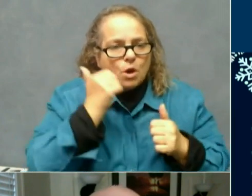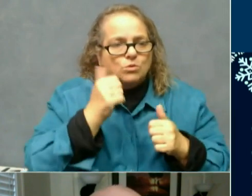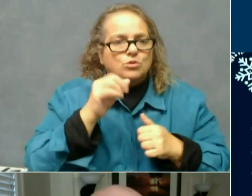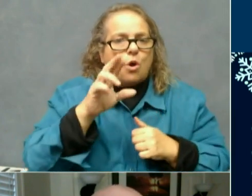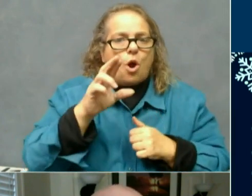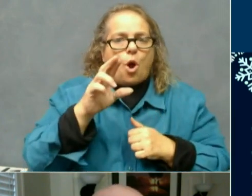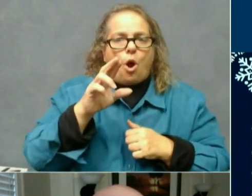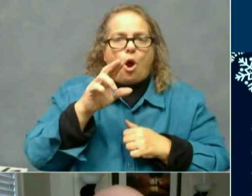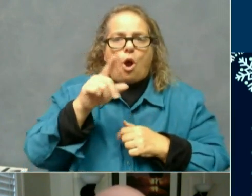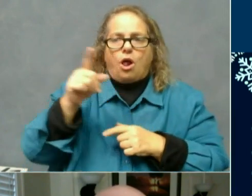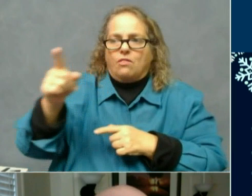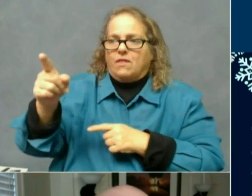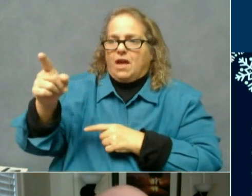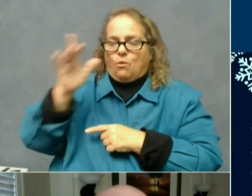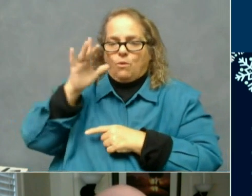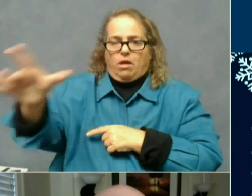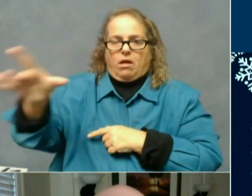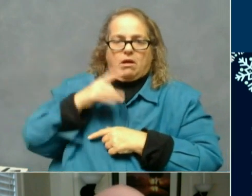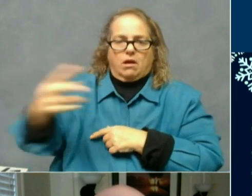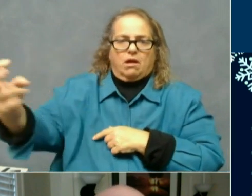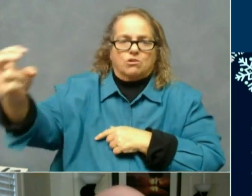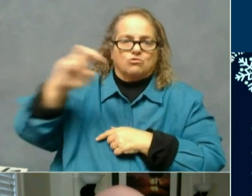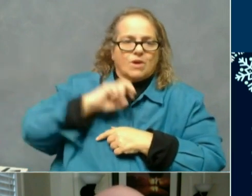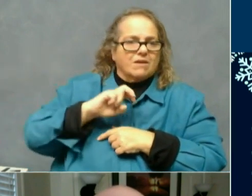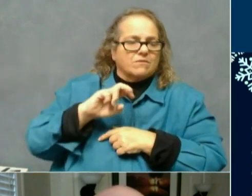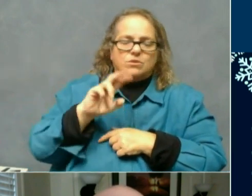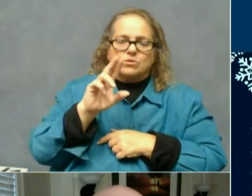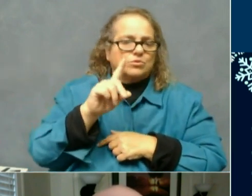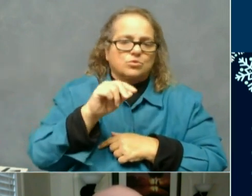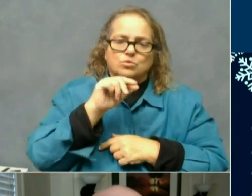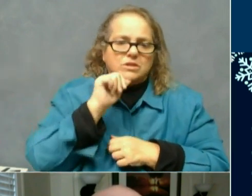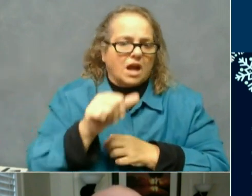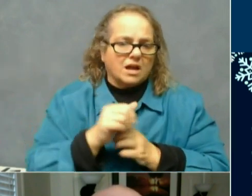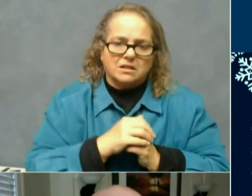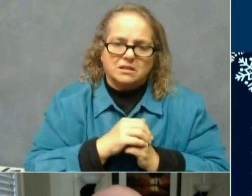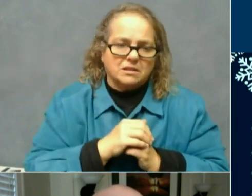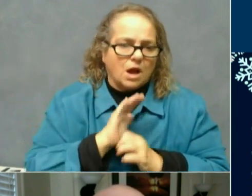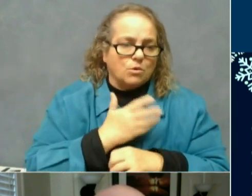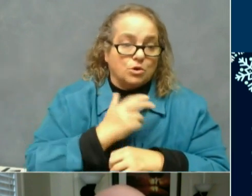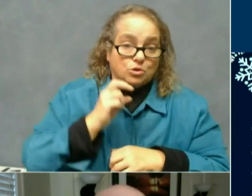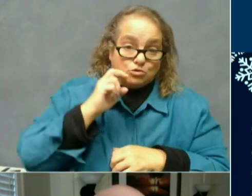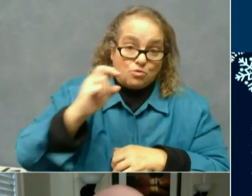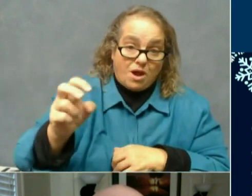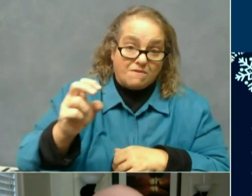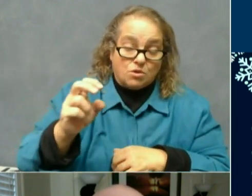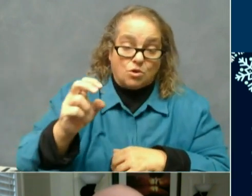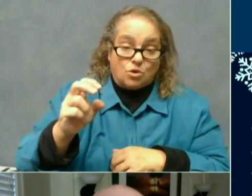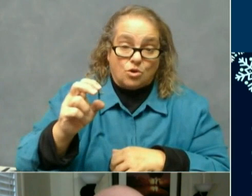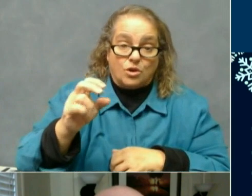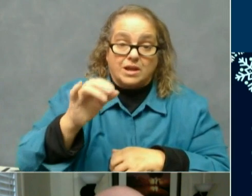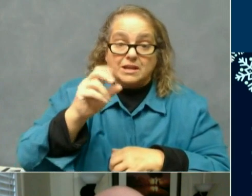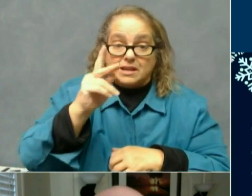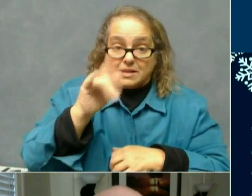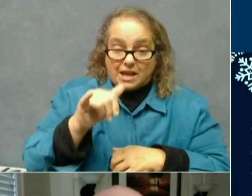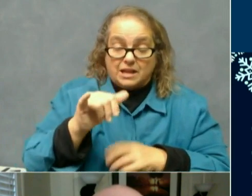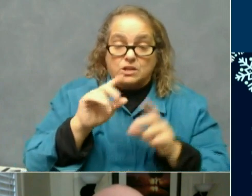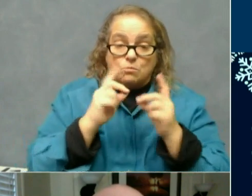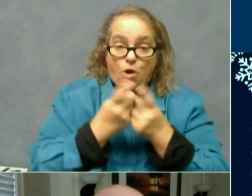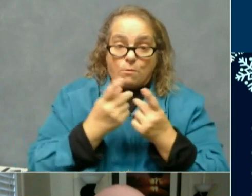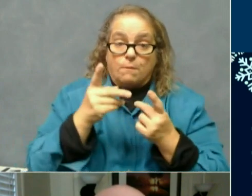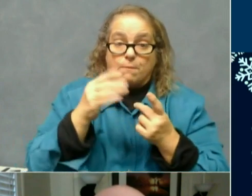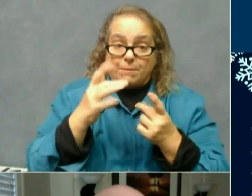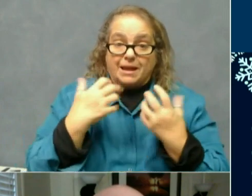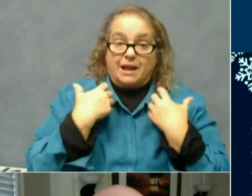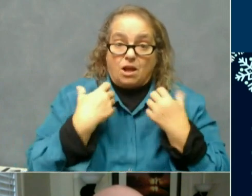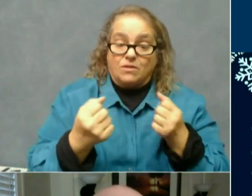travel guidance was updated on the website. And it's the Kentucky Department for Public Health guidance that leisure